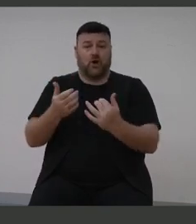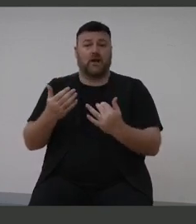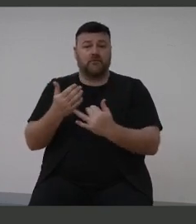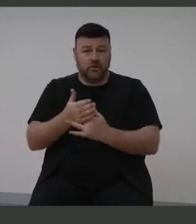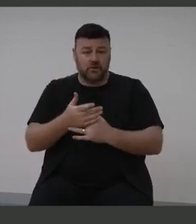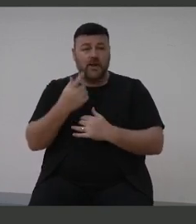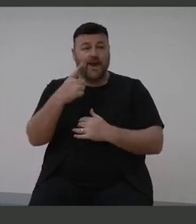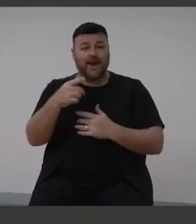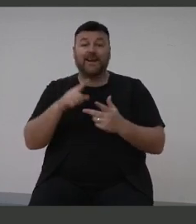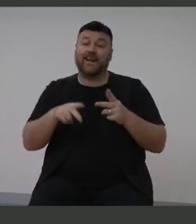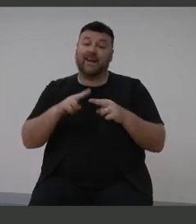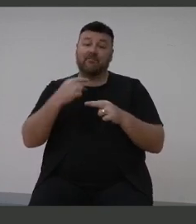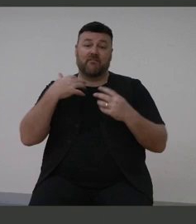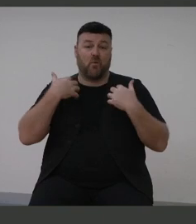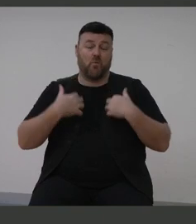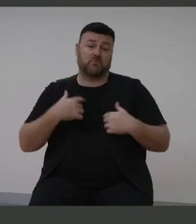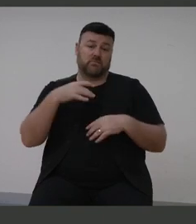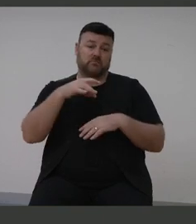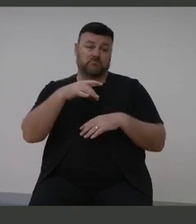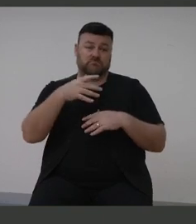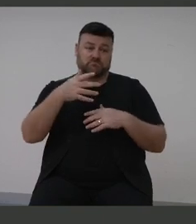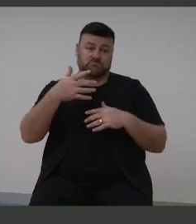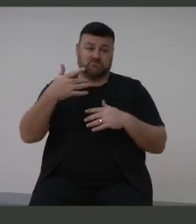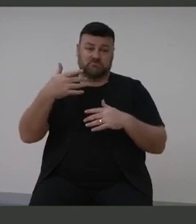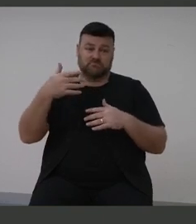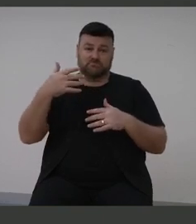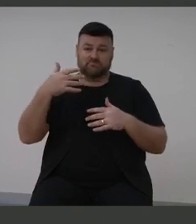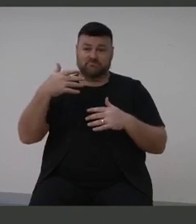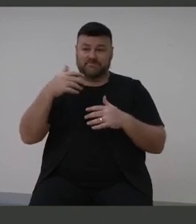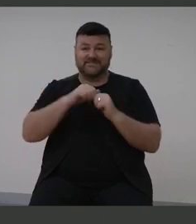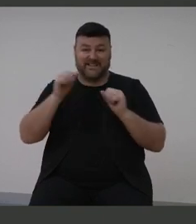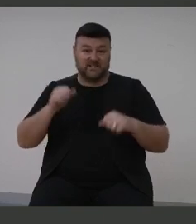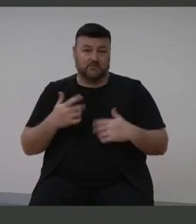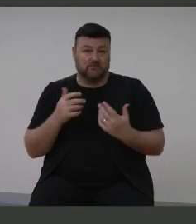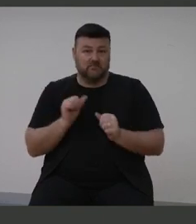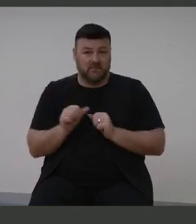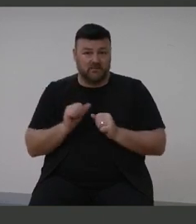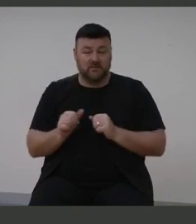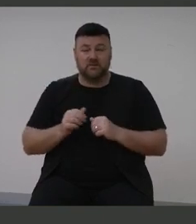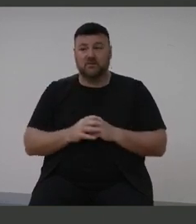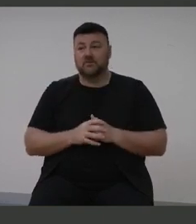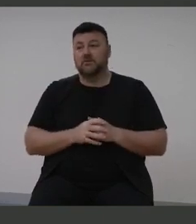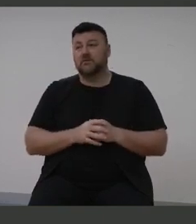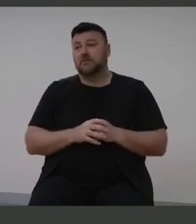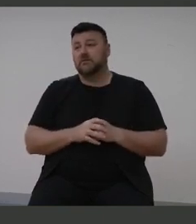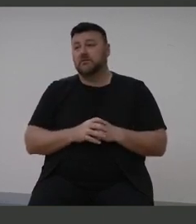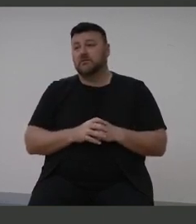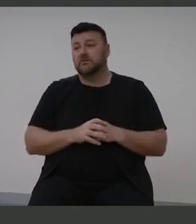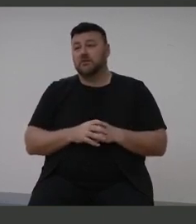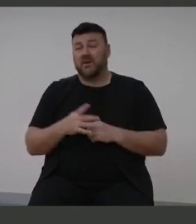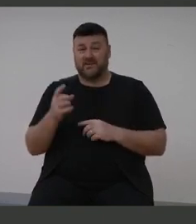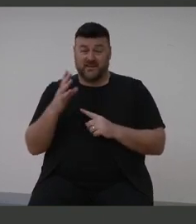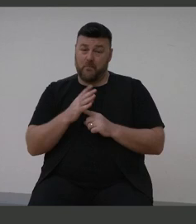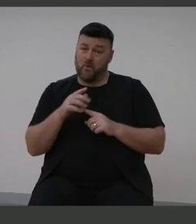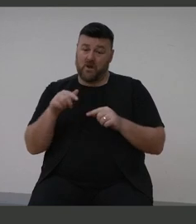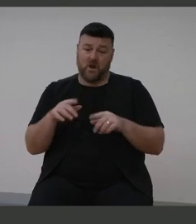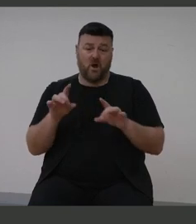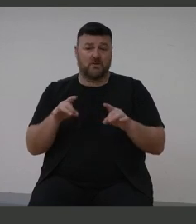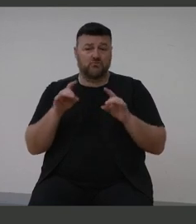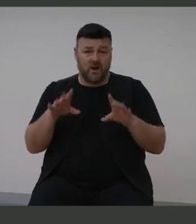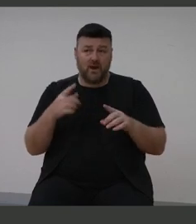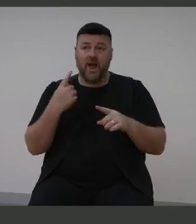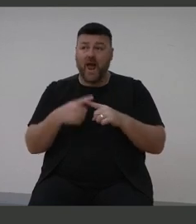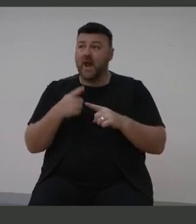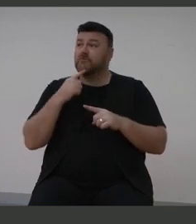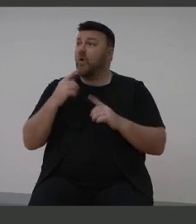public health care system. And I think that's what's crucial for us here in Australia and why forums like